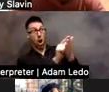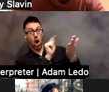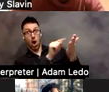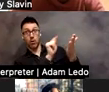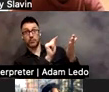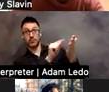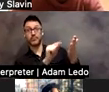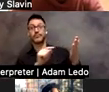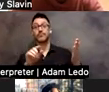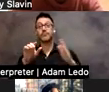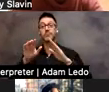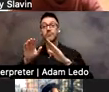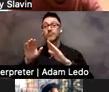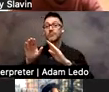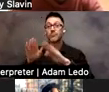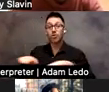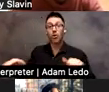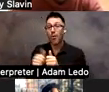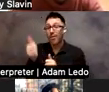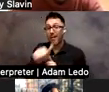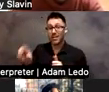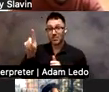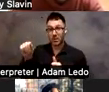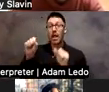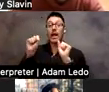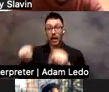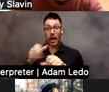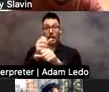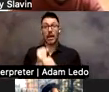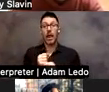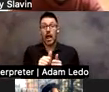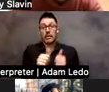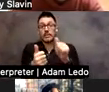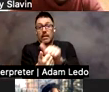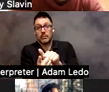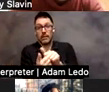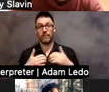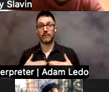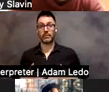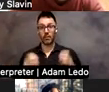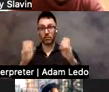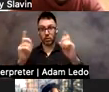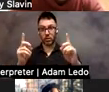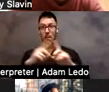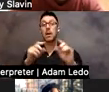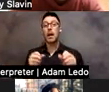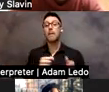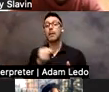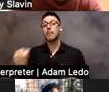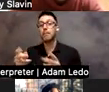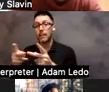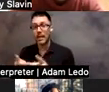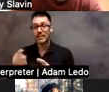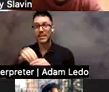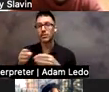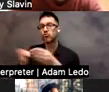any disability can be eligible for Adapted Physical Education, yet be placed in a general Physical Education class with